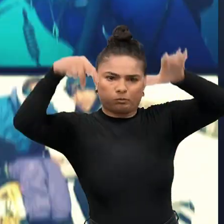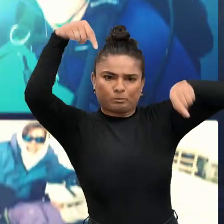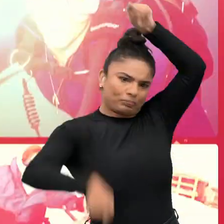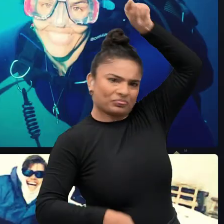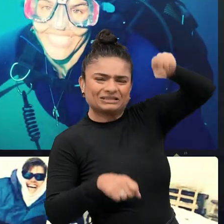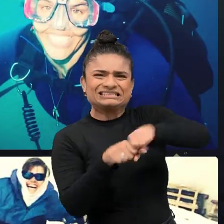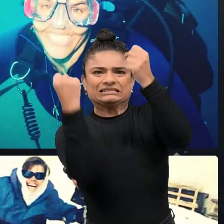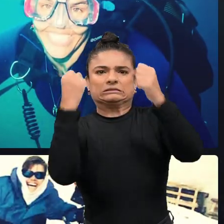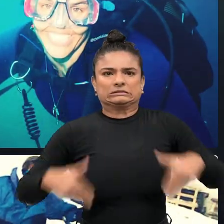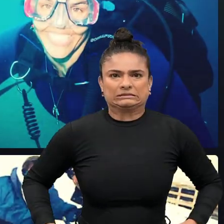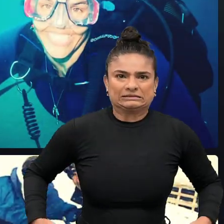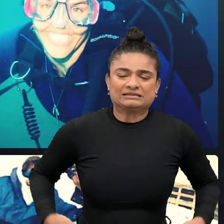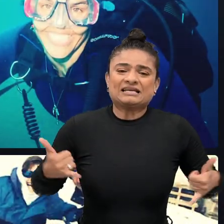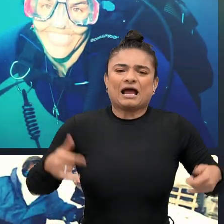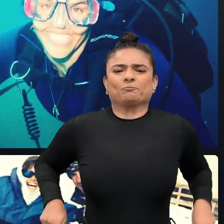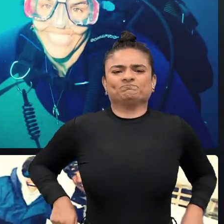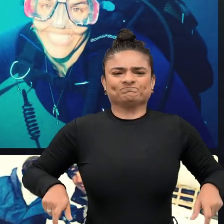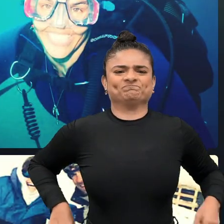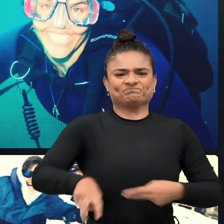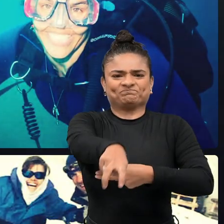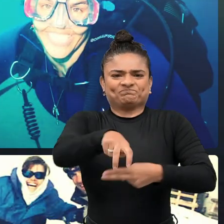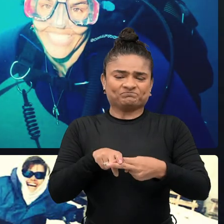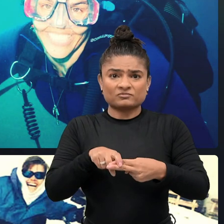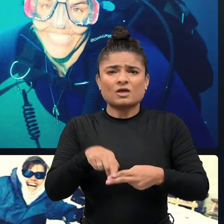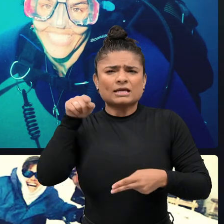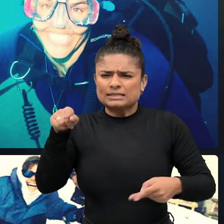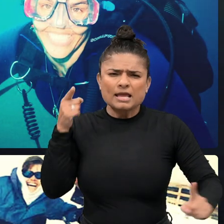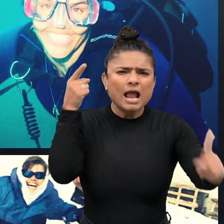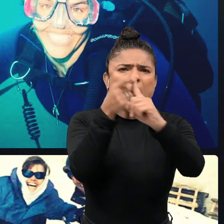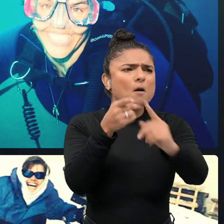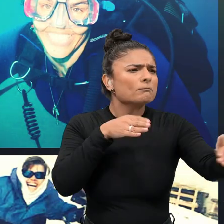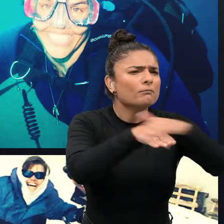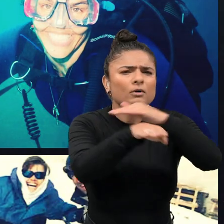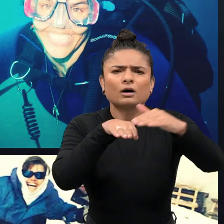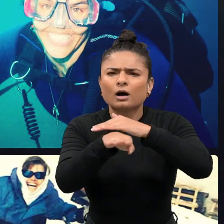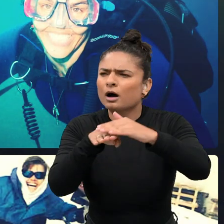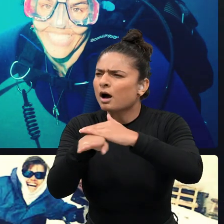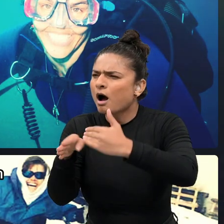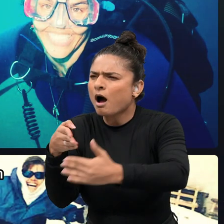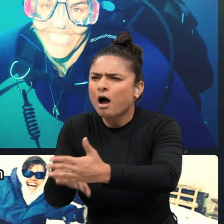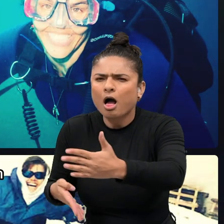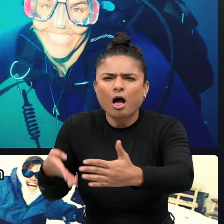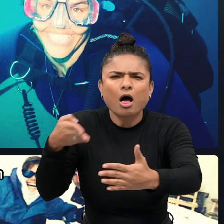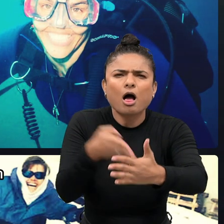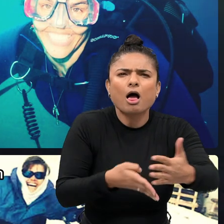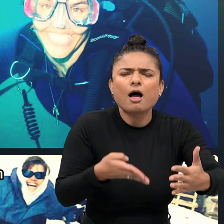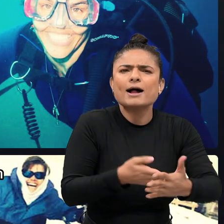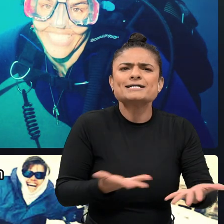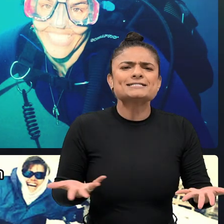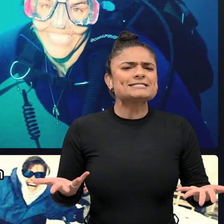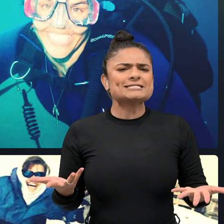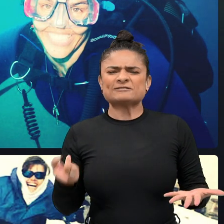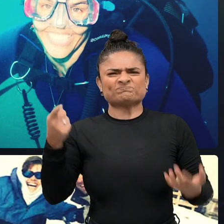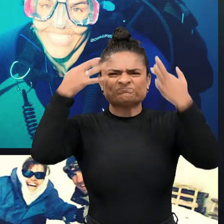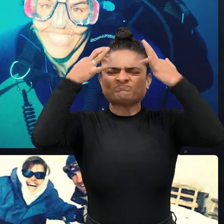an accident that has confined her to a wheelchair. And her hardship since then to access facilities turned the soft-spoken